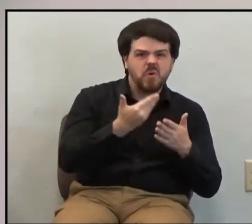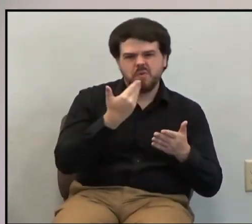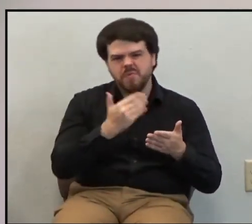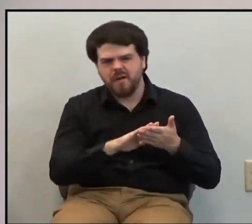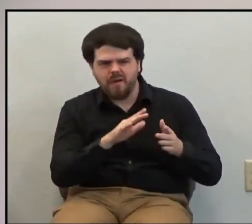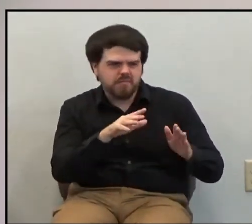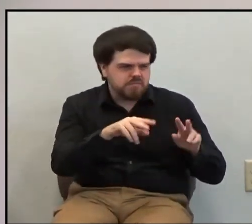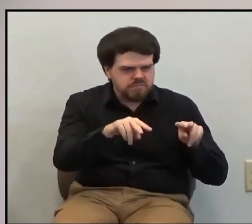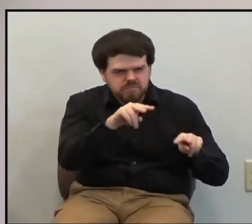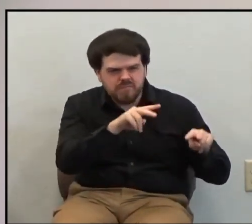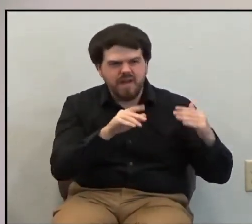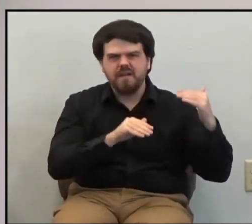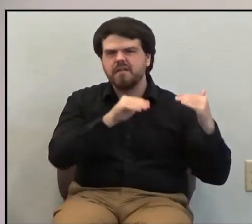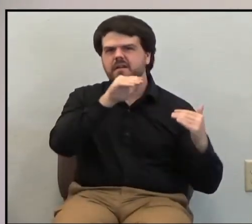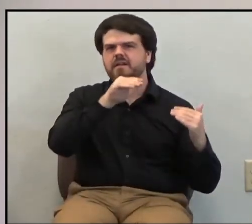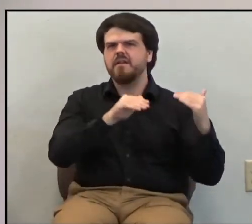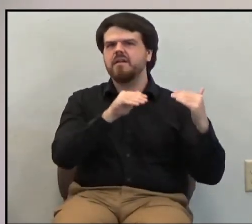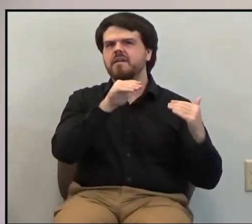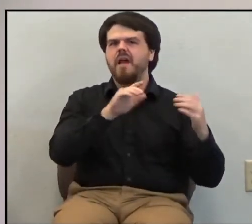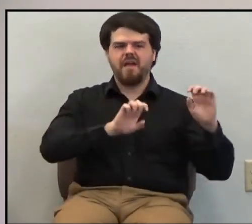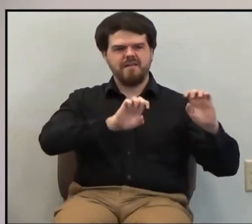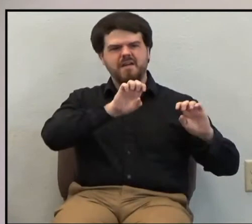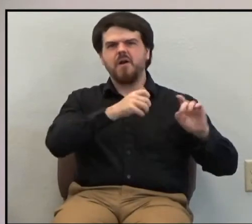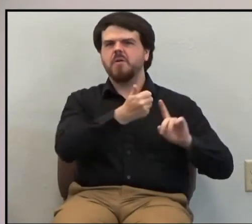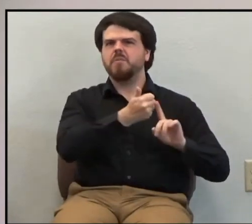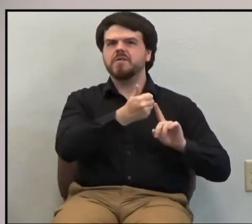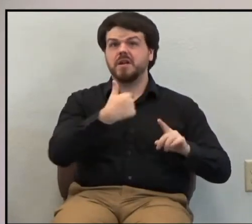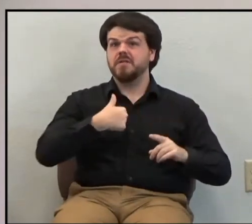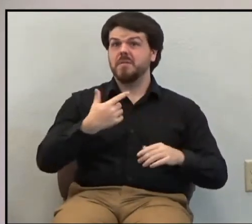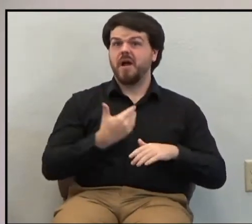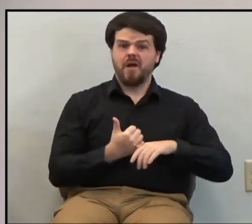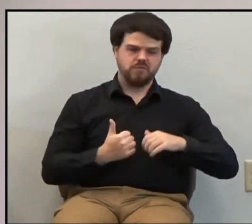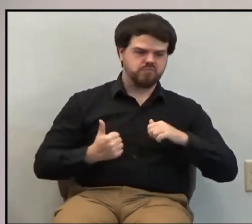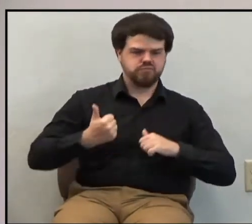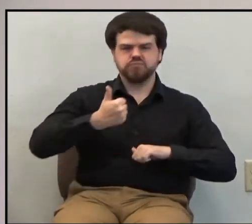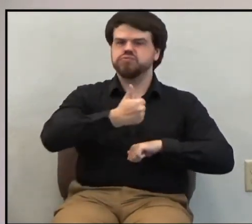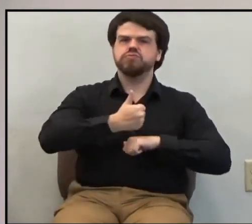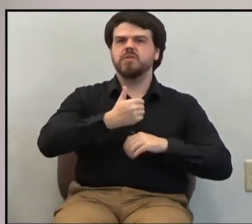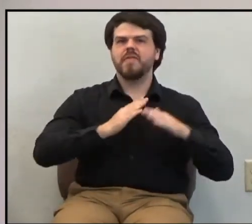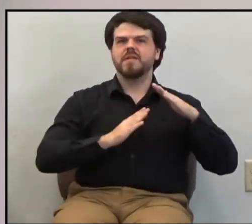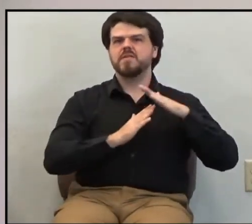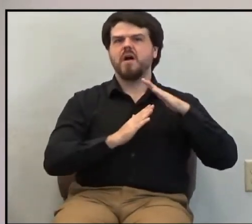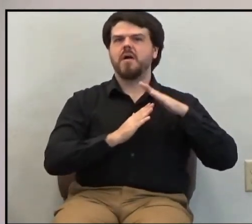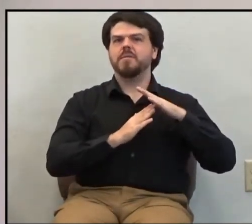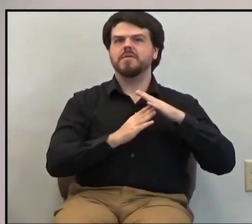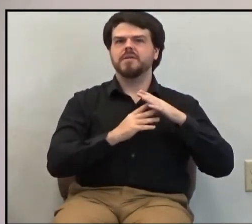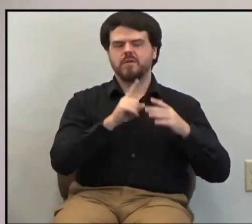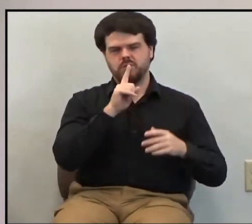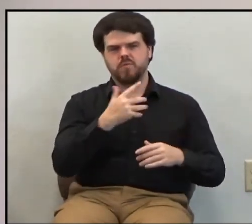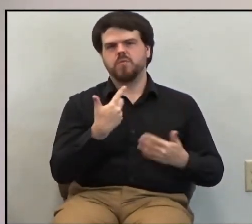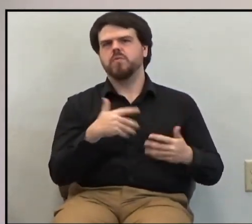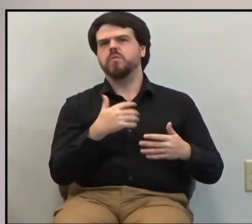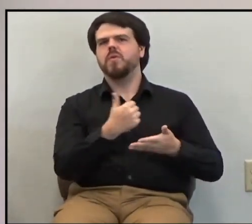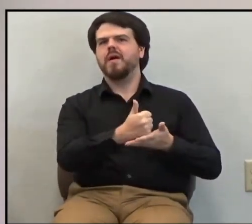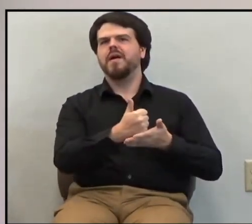am I? Am I on the top of the heap? Because that's where I want to be. It gets me, it feeds my ego.